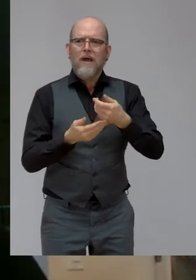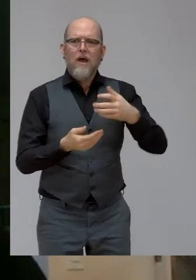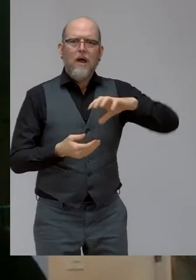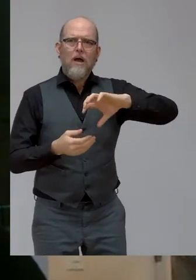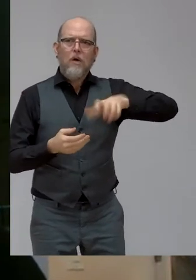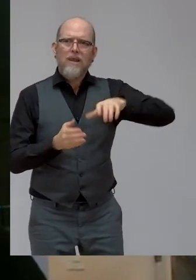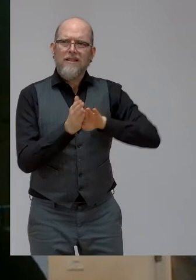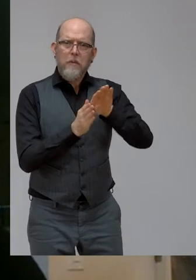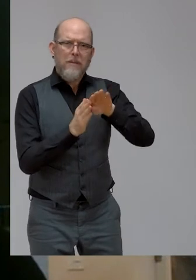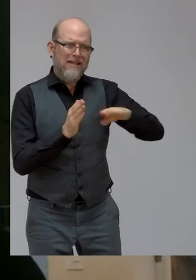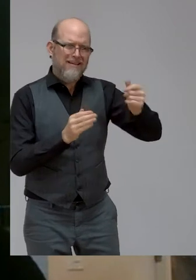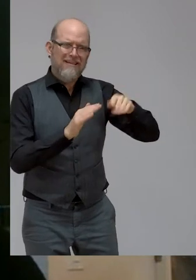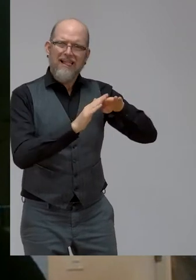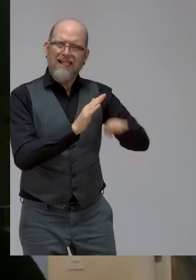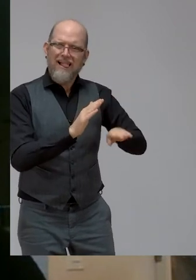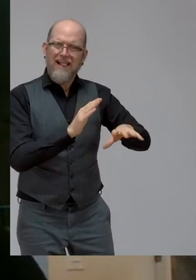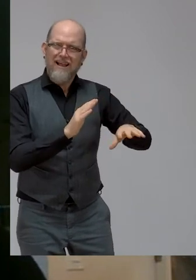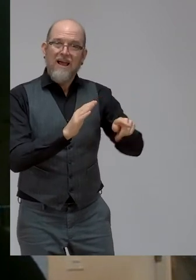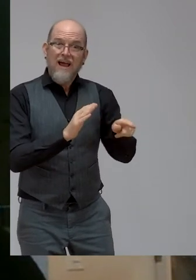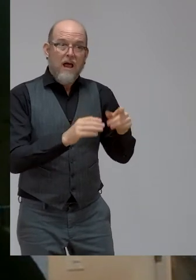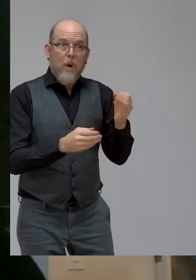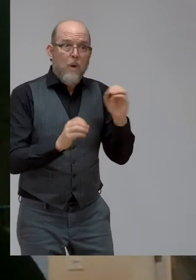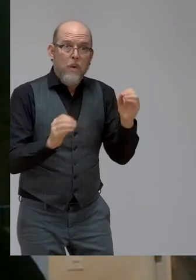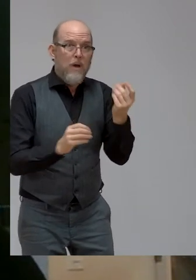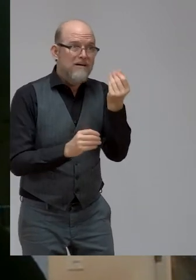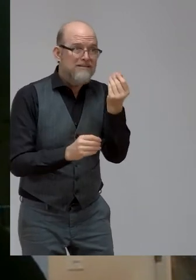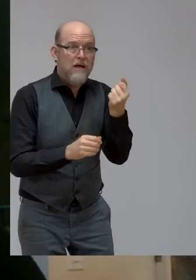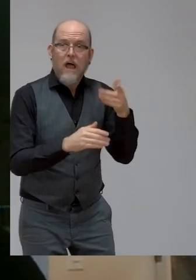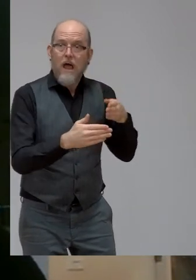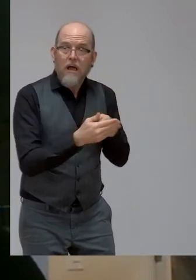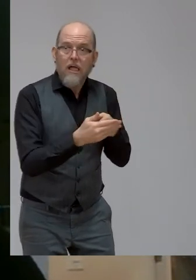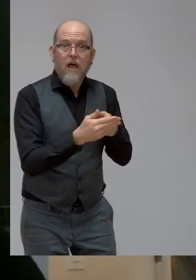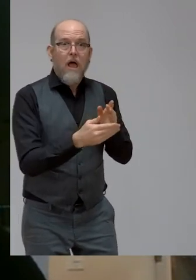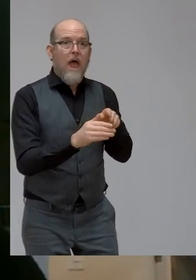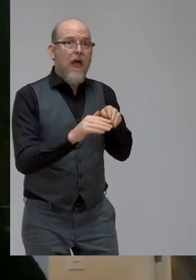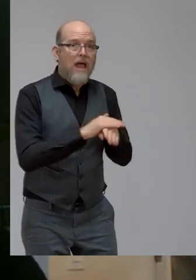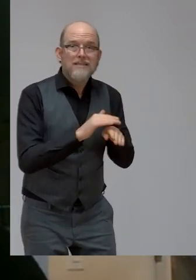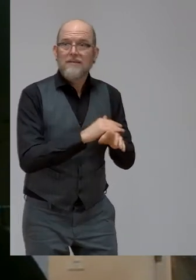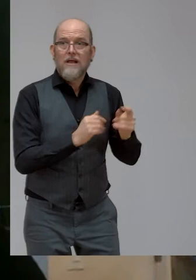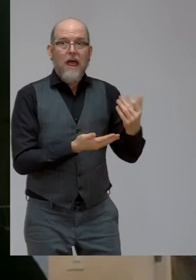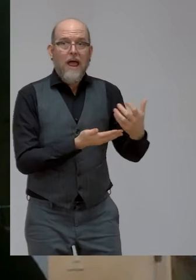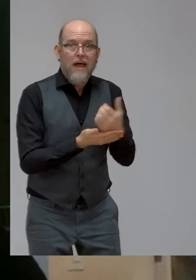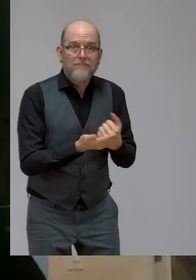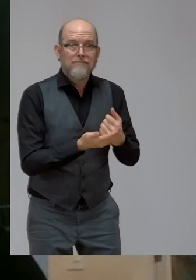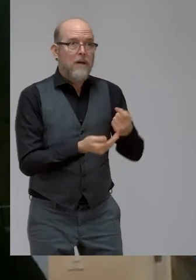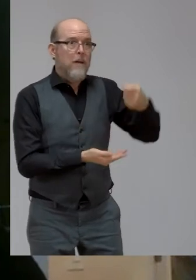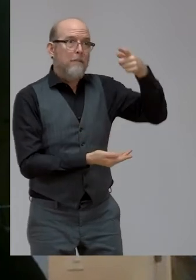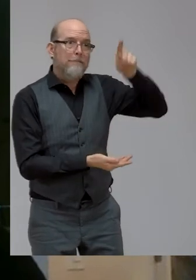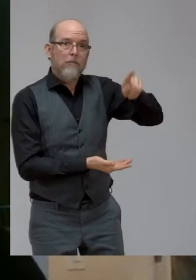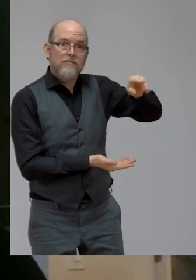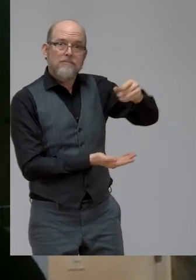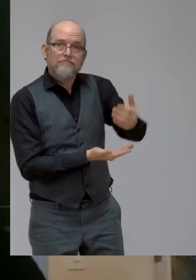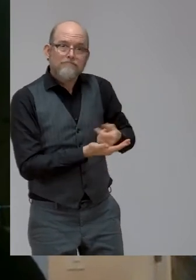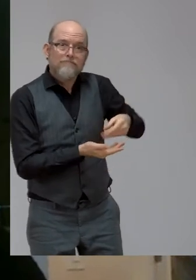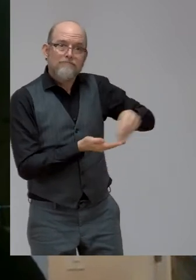the availability, affordability, adaptability and accessibility, and will be further left